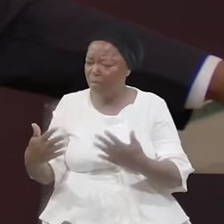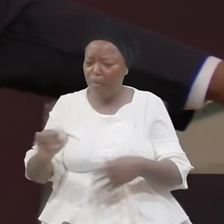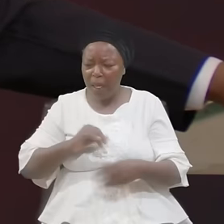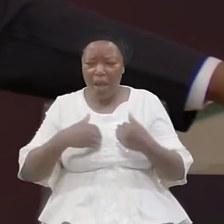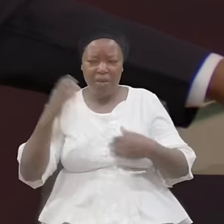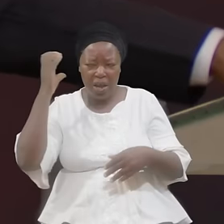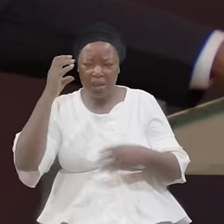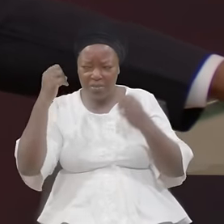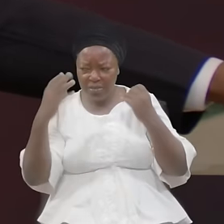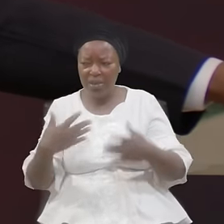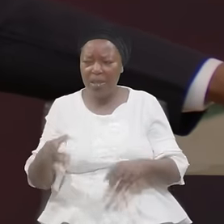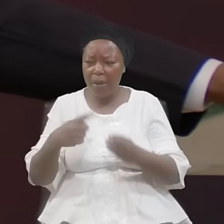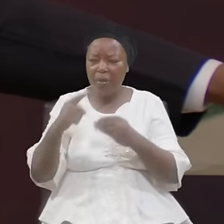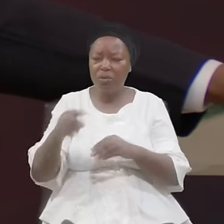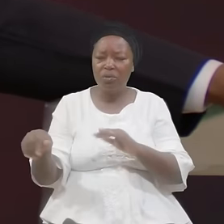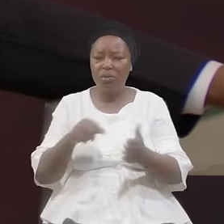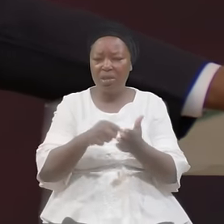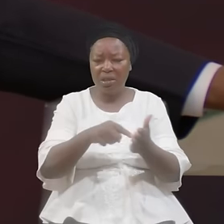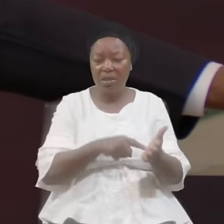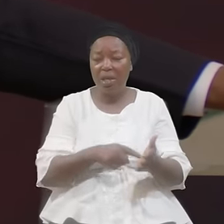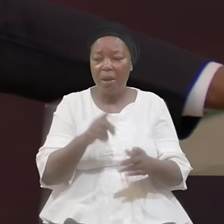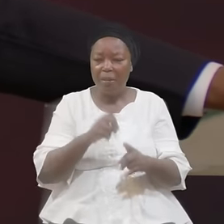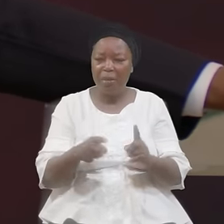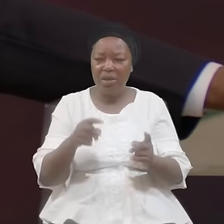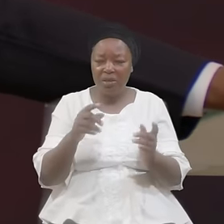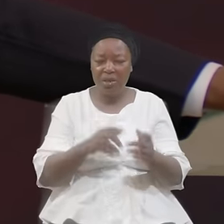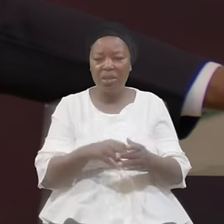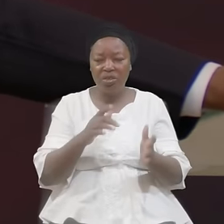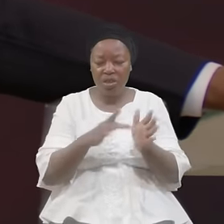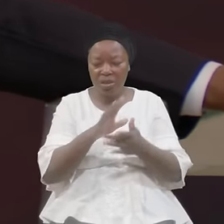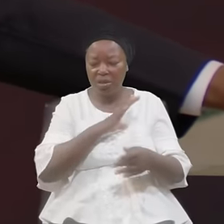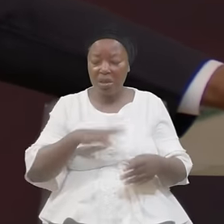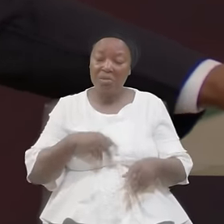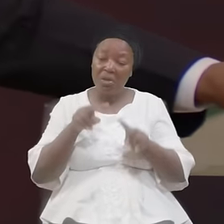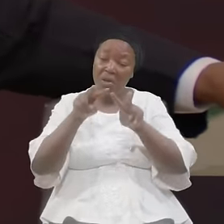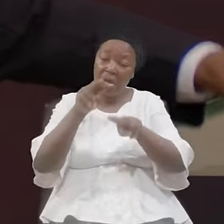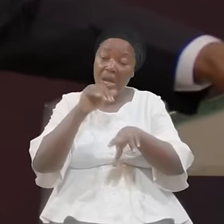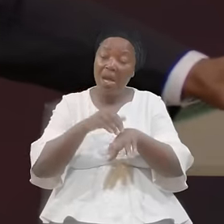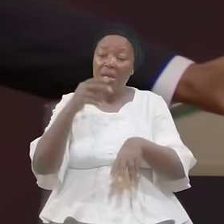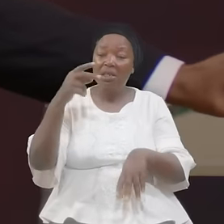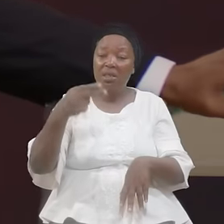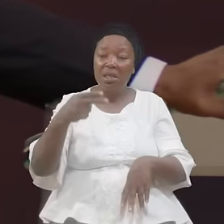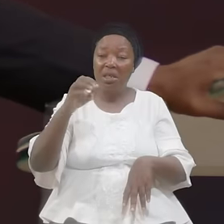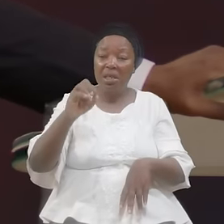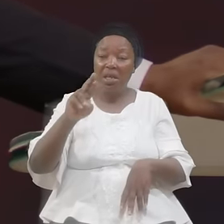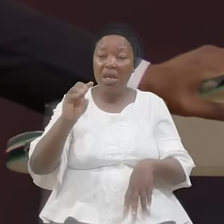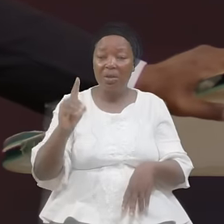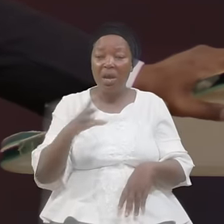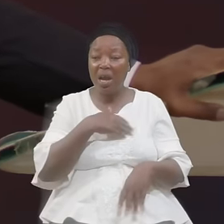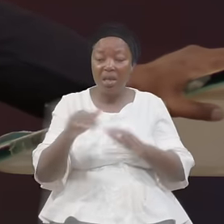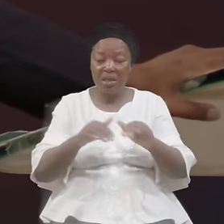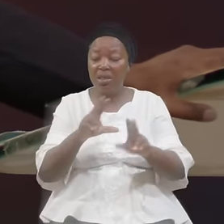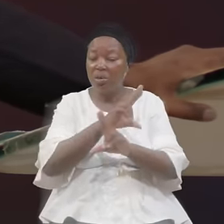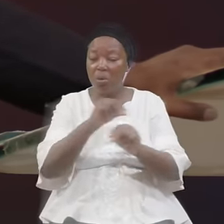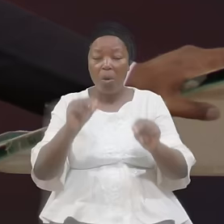do this And I was looking at Herod And did no miracle